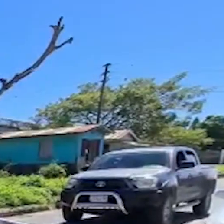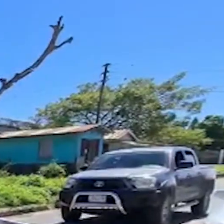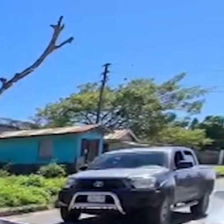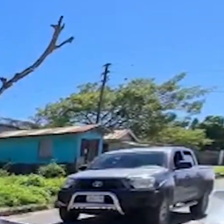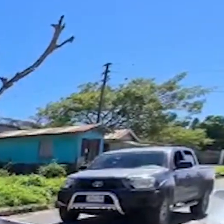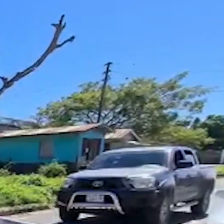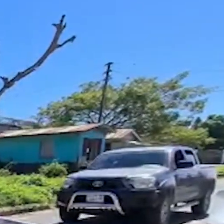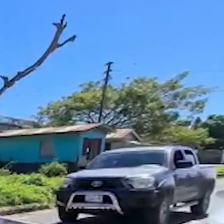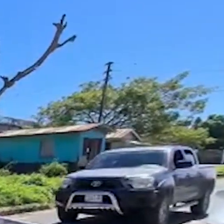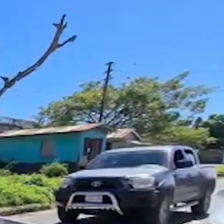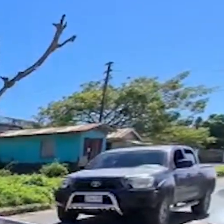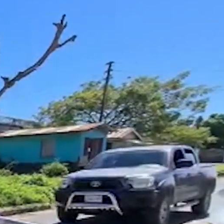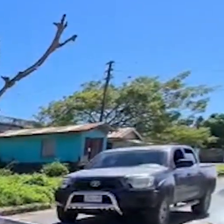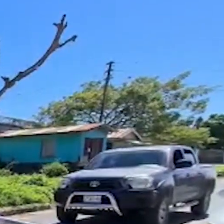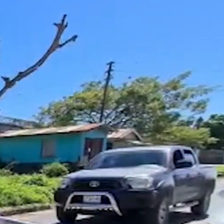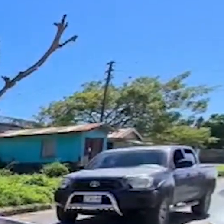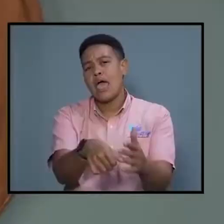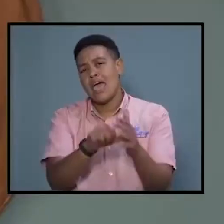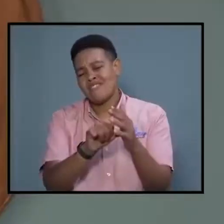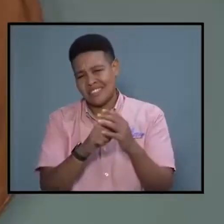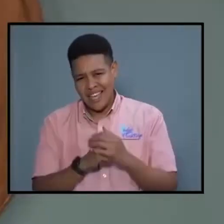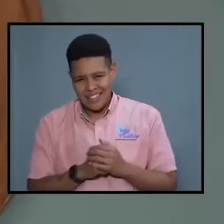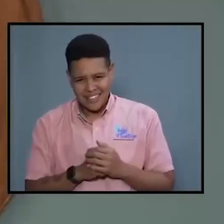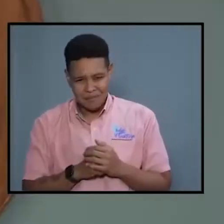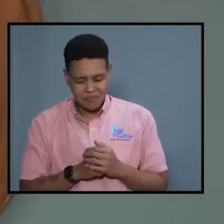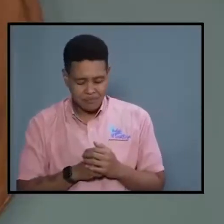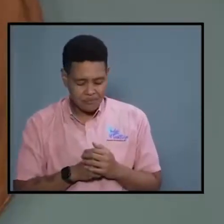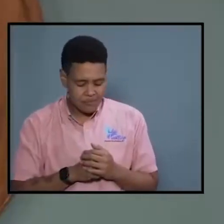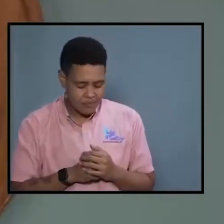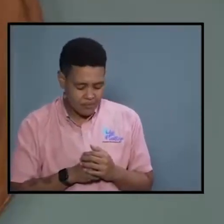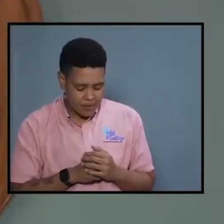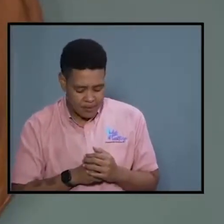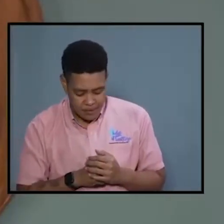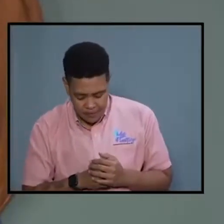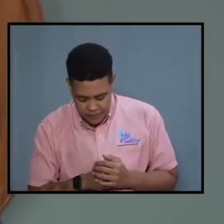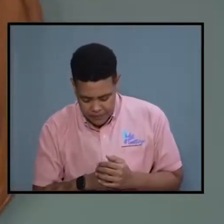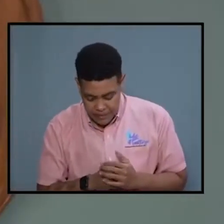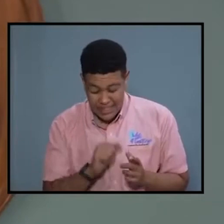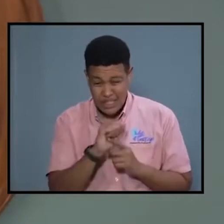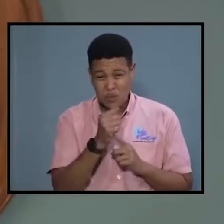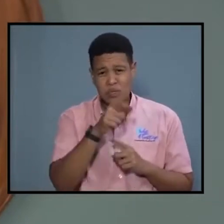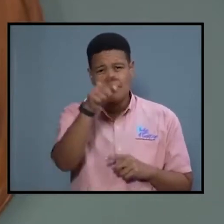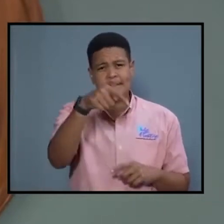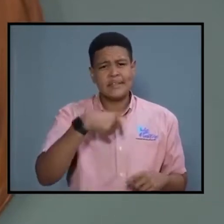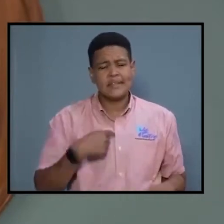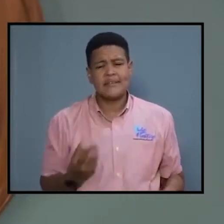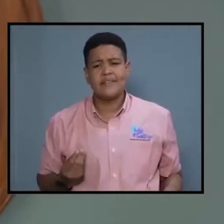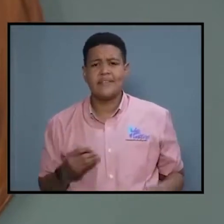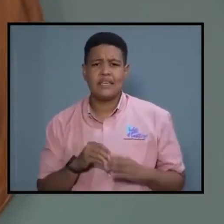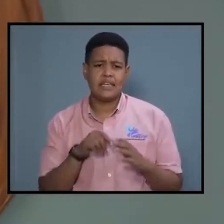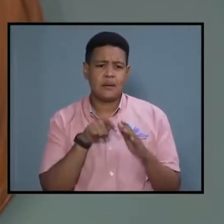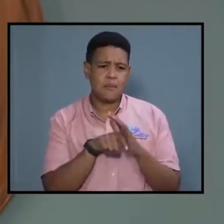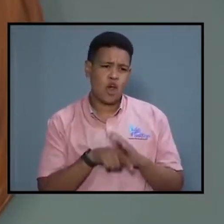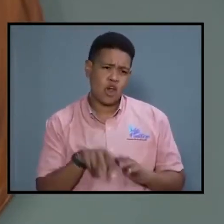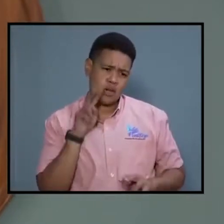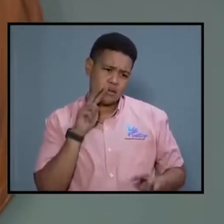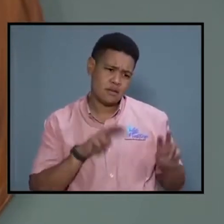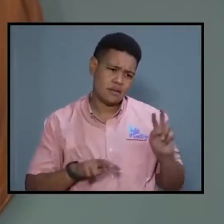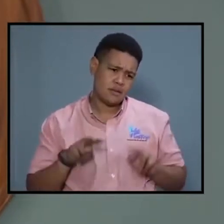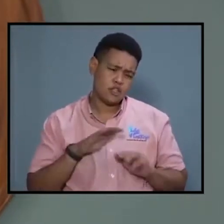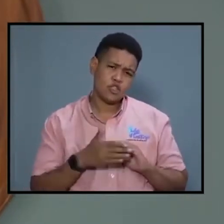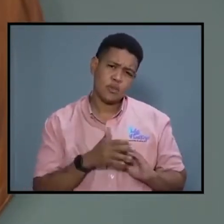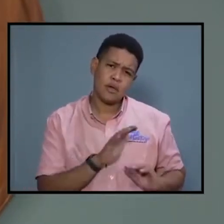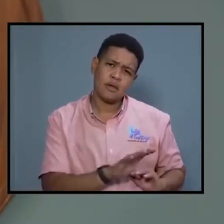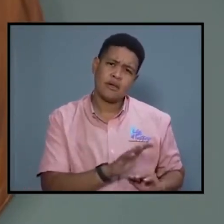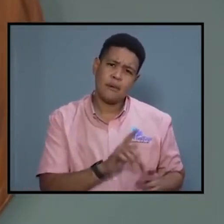of crime in the country is not normal. The situation that we are experiencing in murder in the country